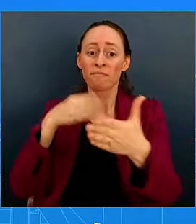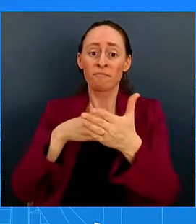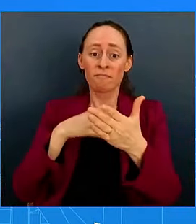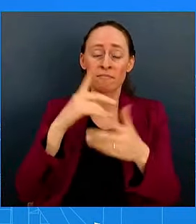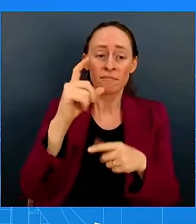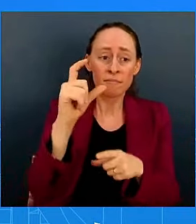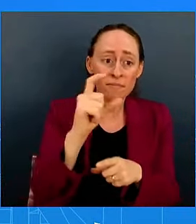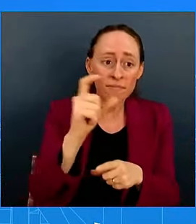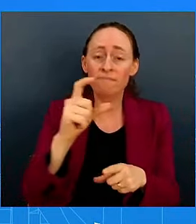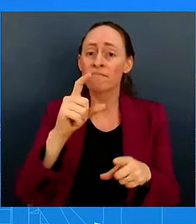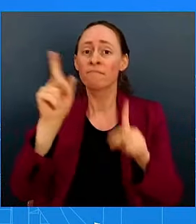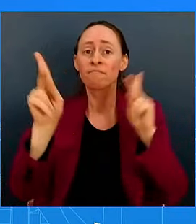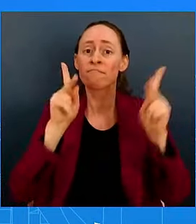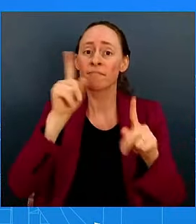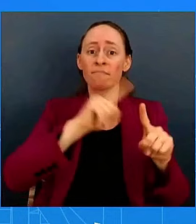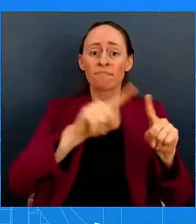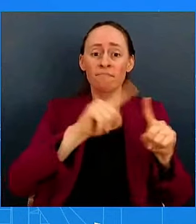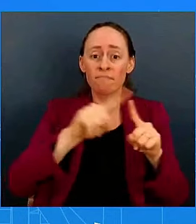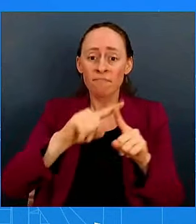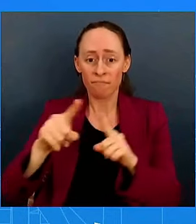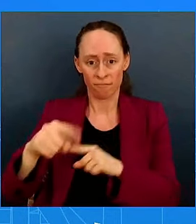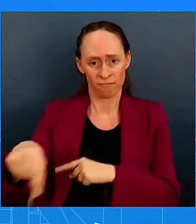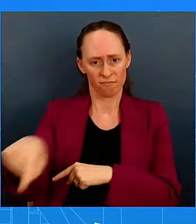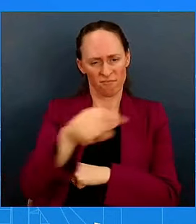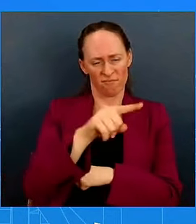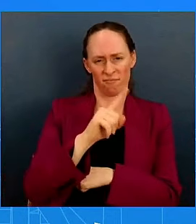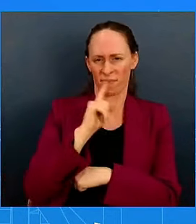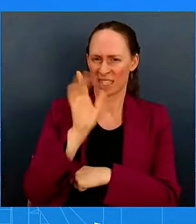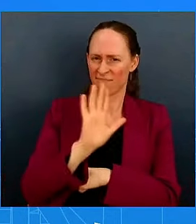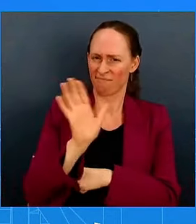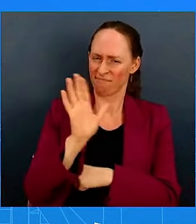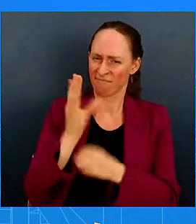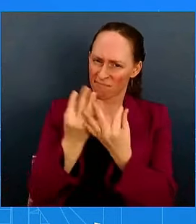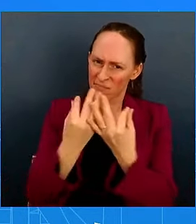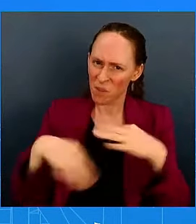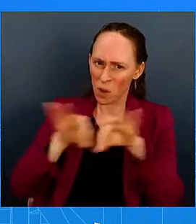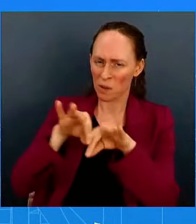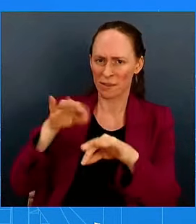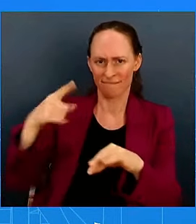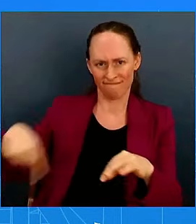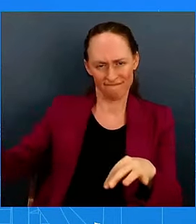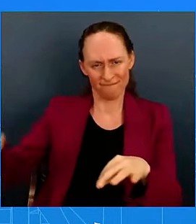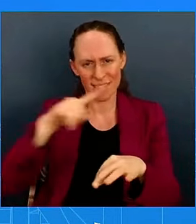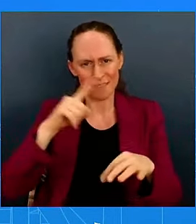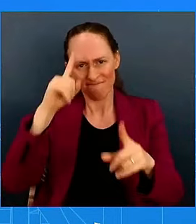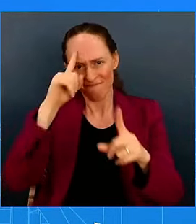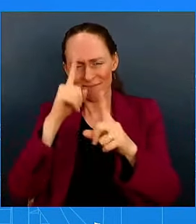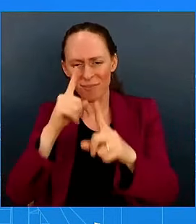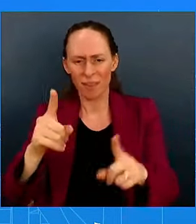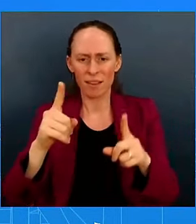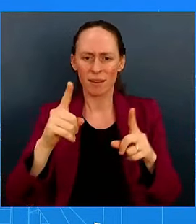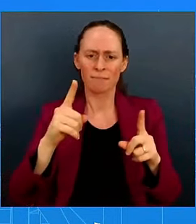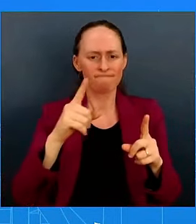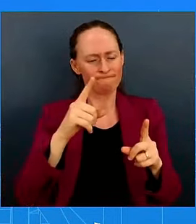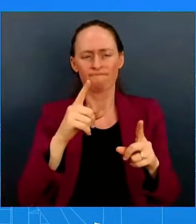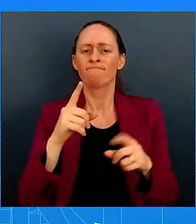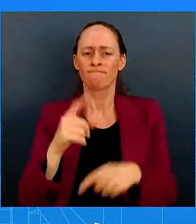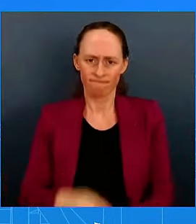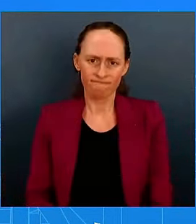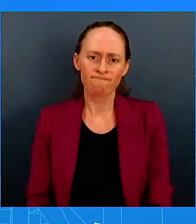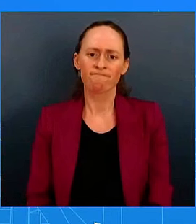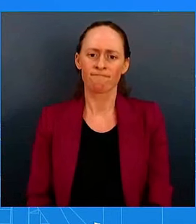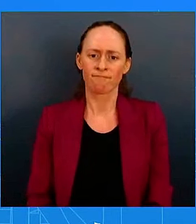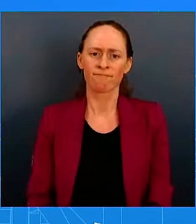president's campaign and continues to be a driving force of his time here in office, as you all asked me